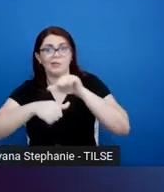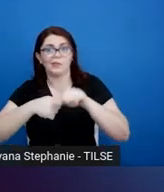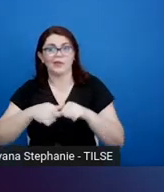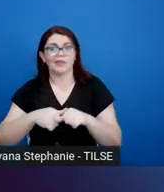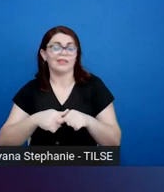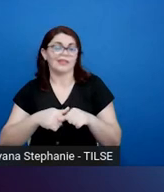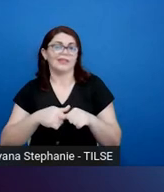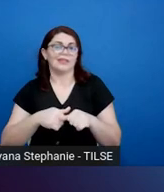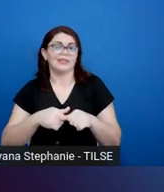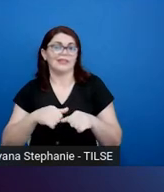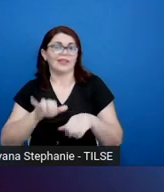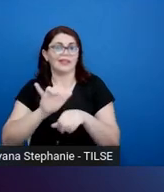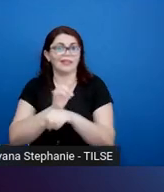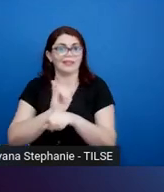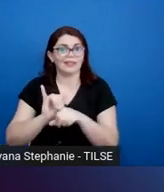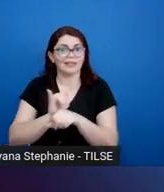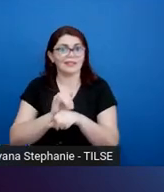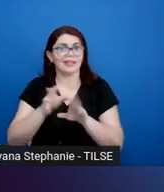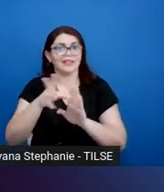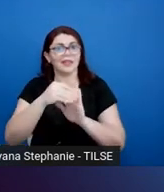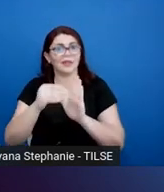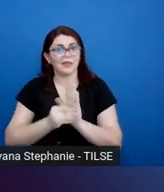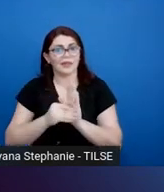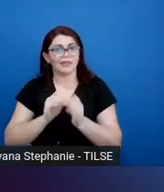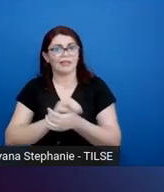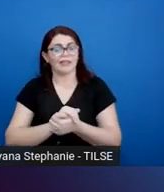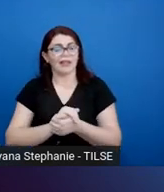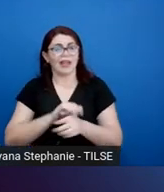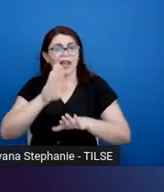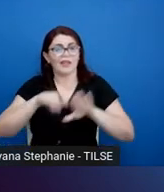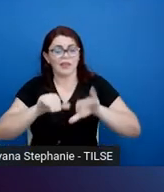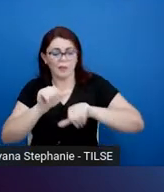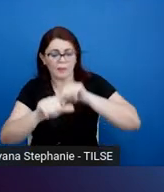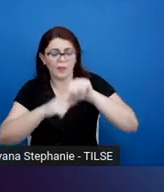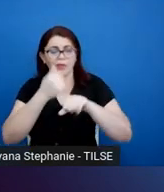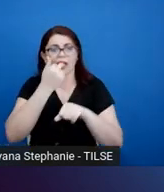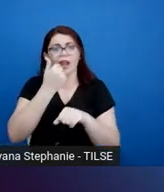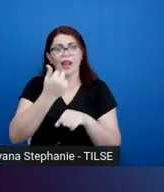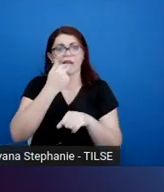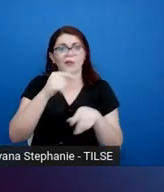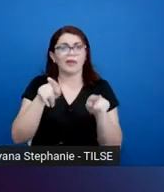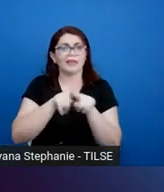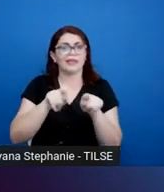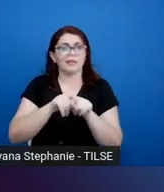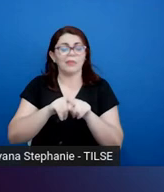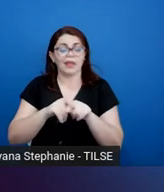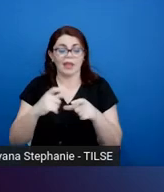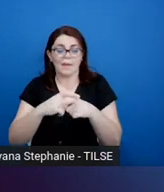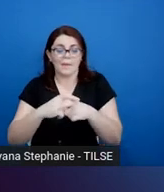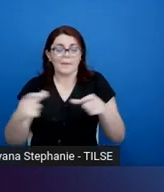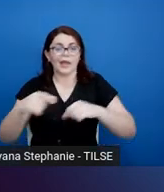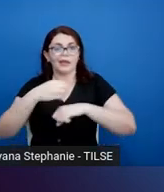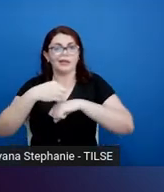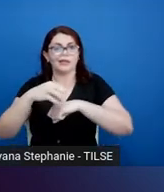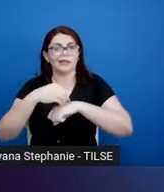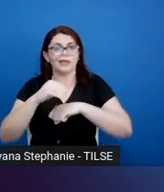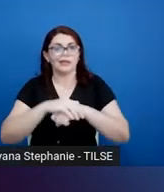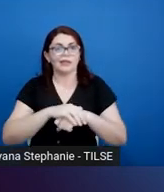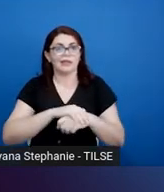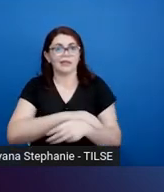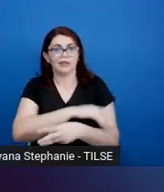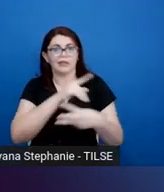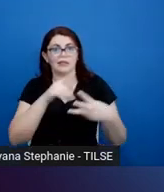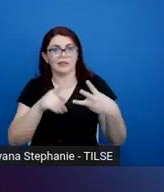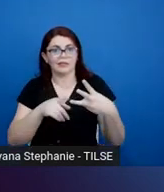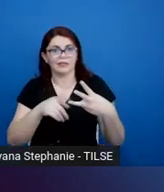instructional approach, along with using a different language to do the majority of instruction. And then the third one is one